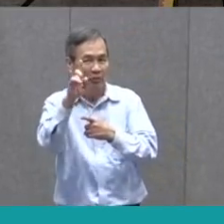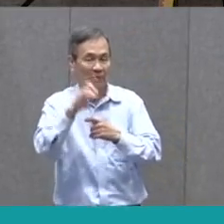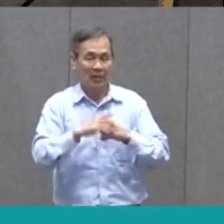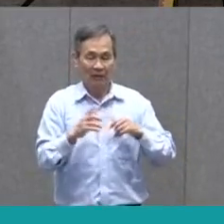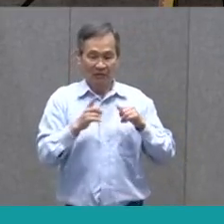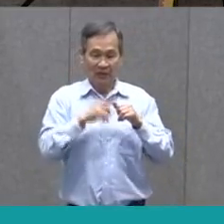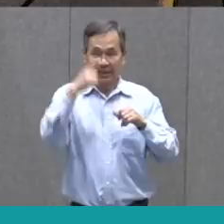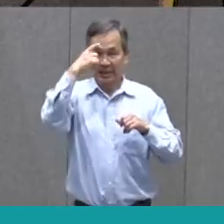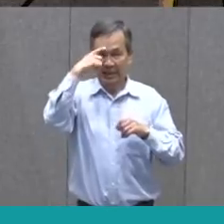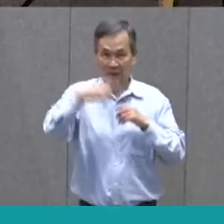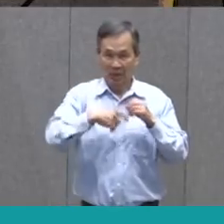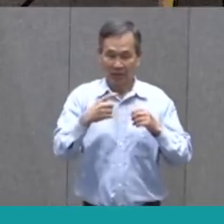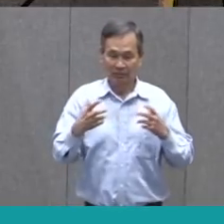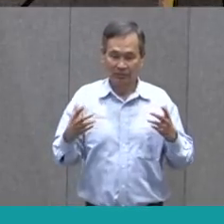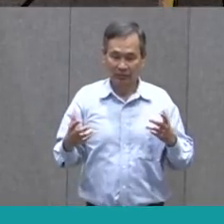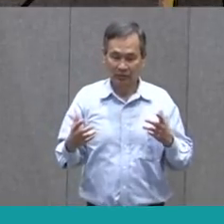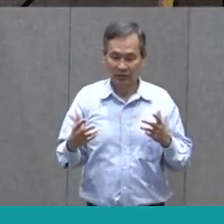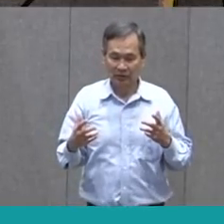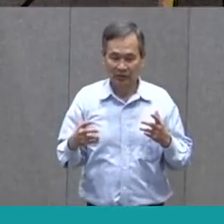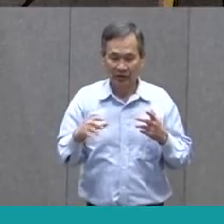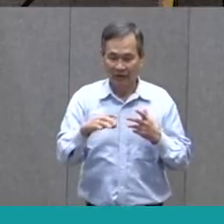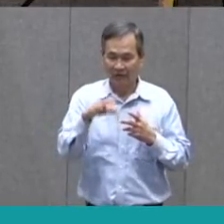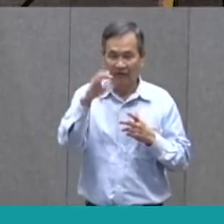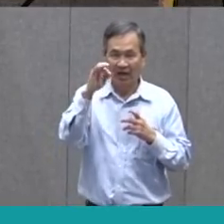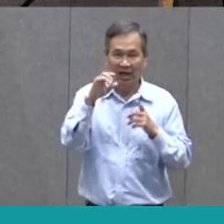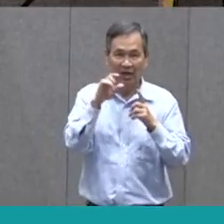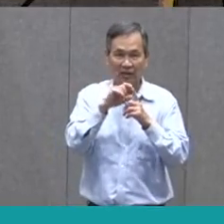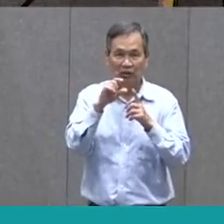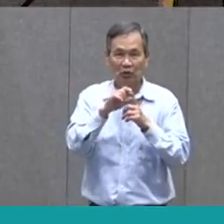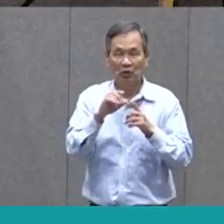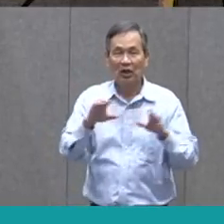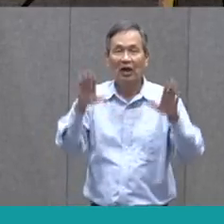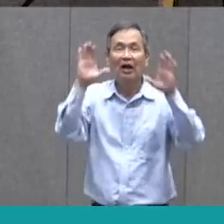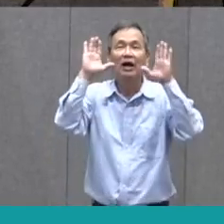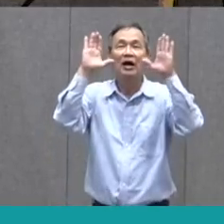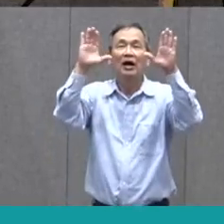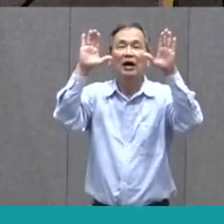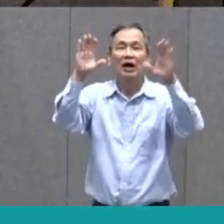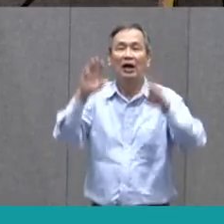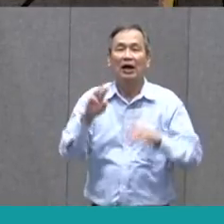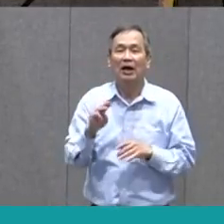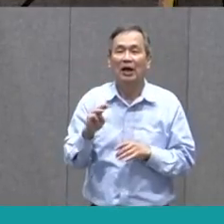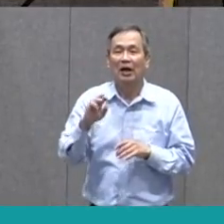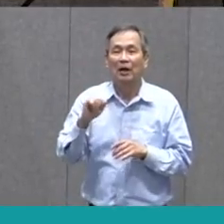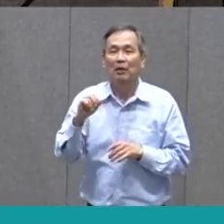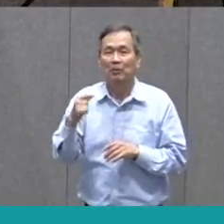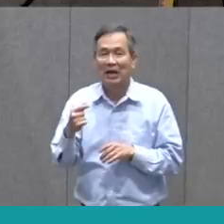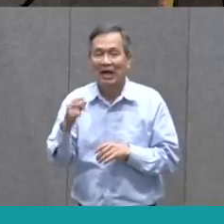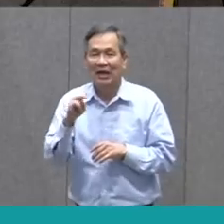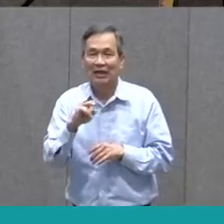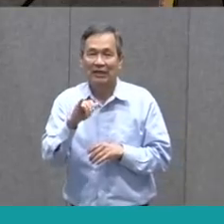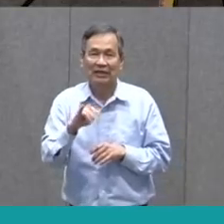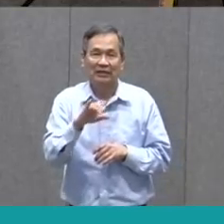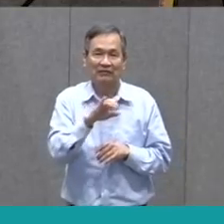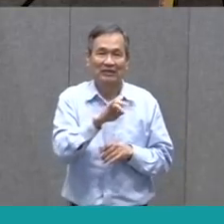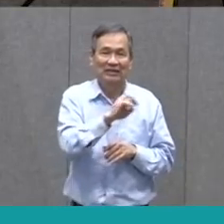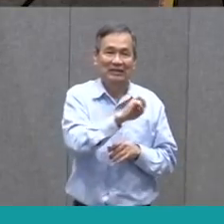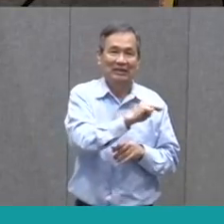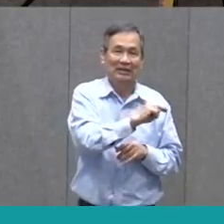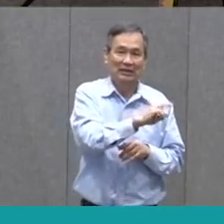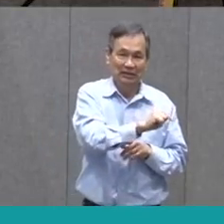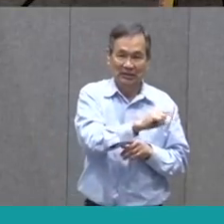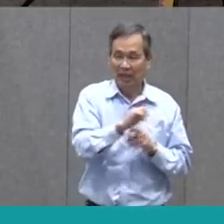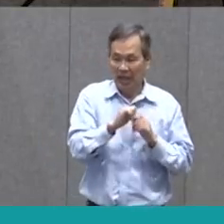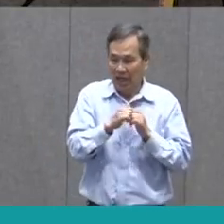think about finding the word magnificent. When is it in the story? And how is it being used?